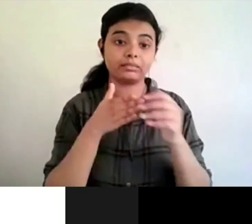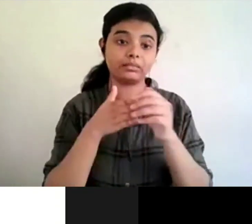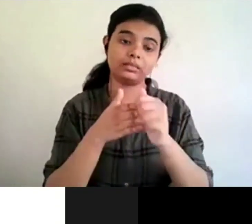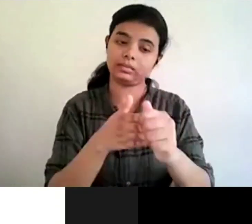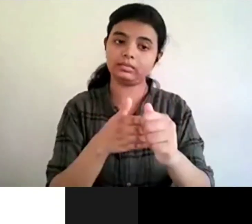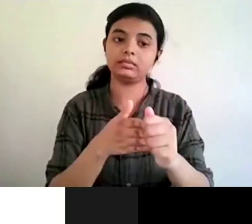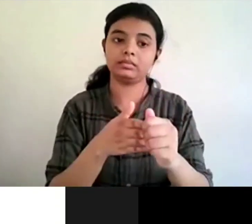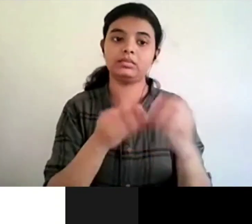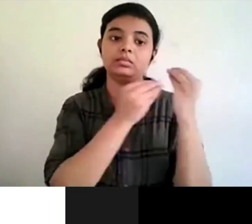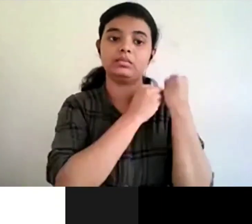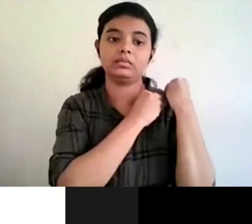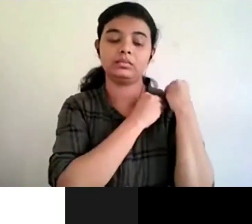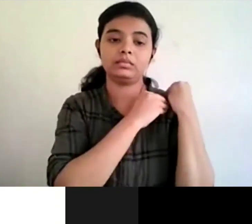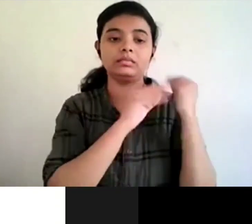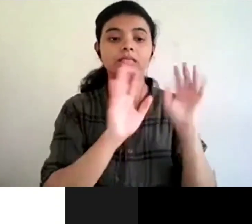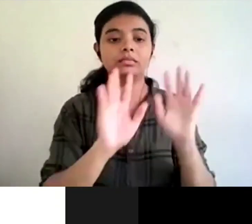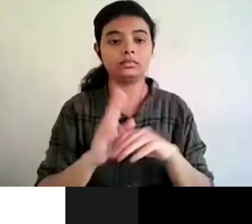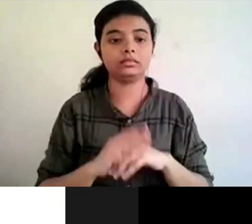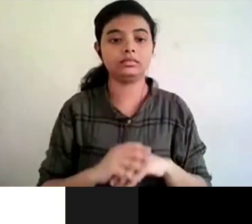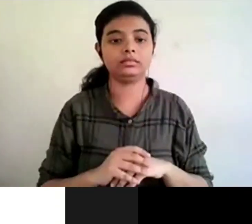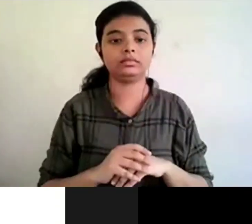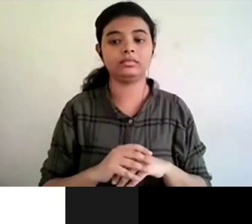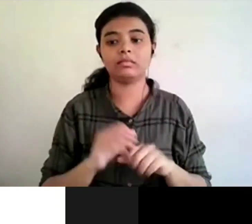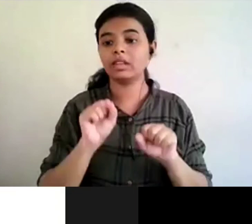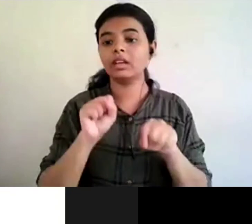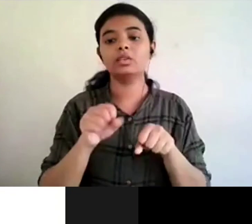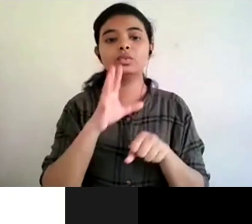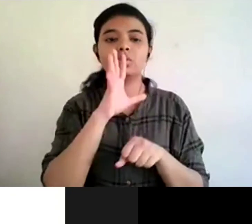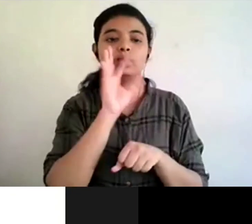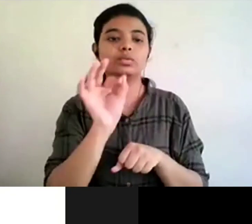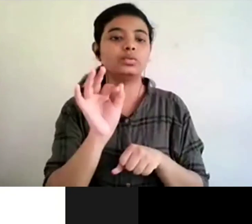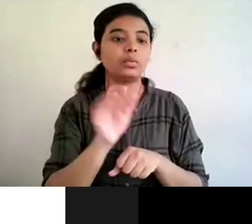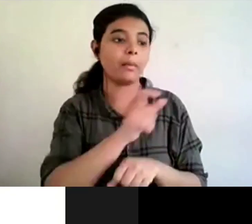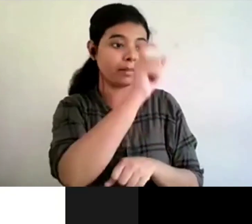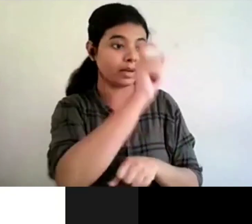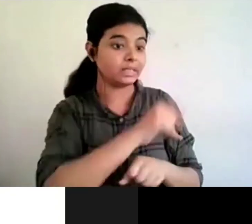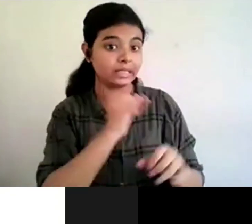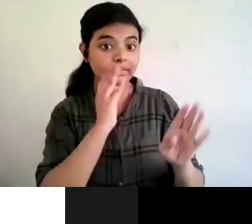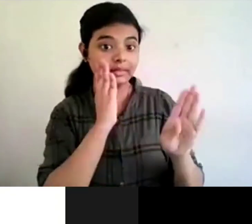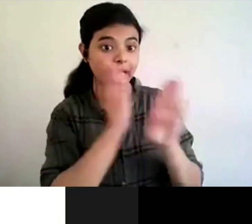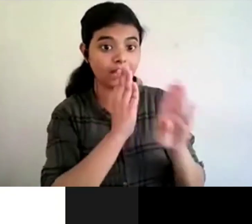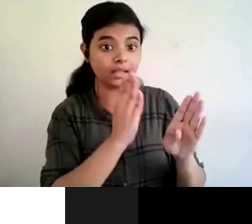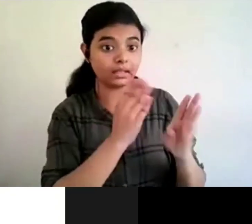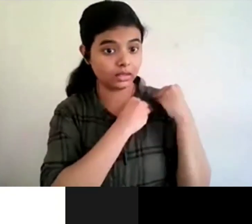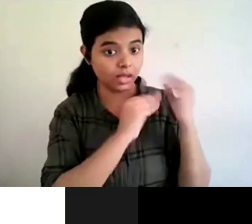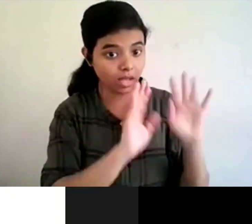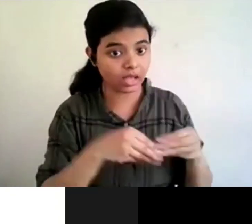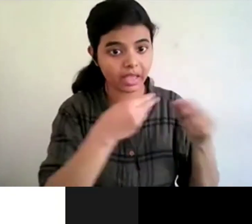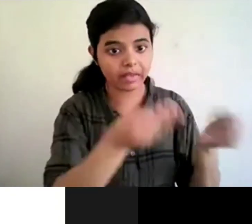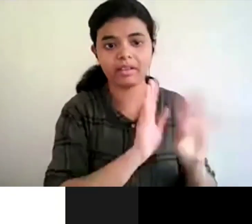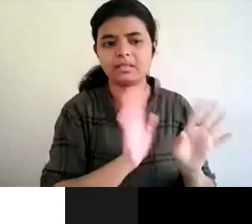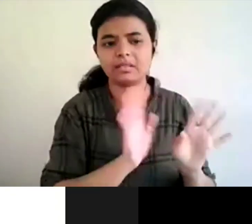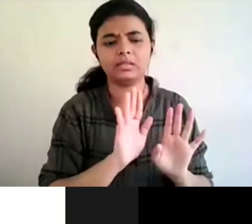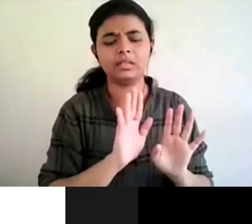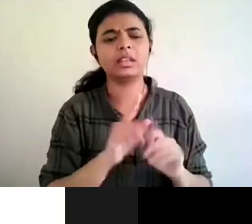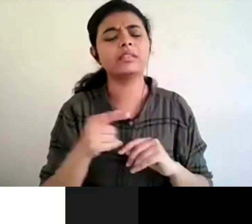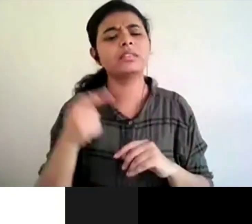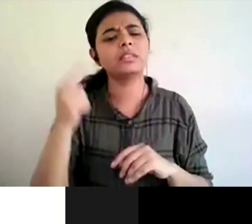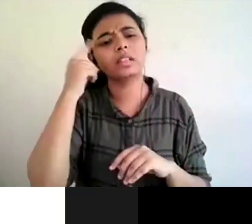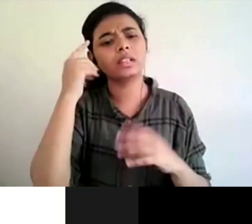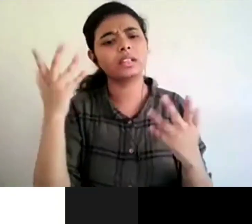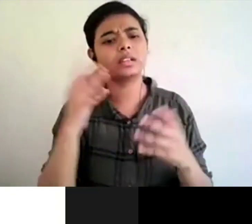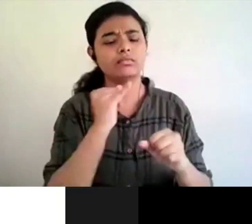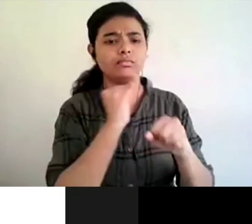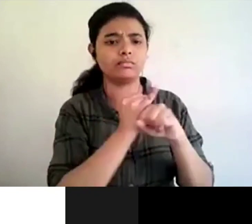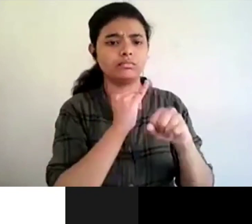desi forum of india does not give direct membership to individuals at all it is because and we we acknowledge that institutions have